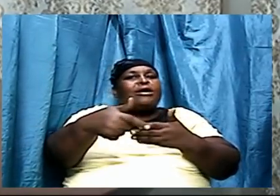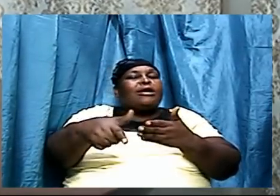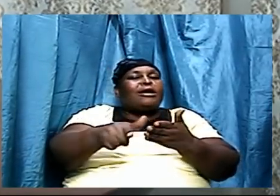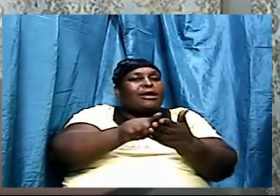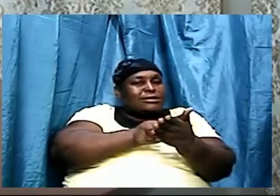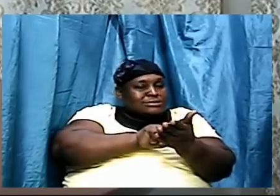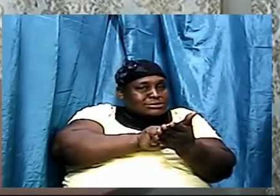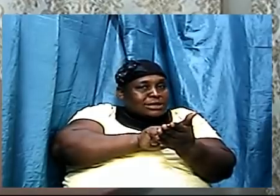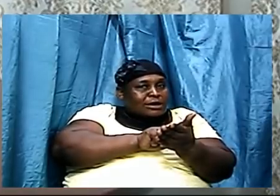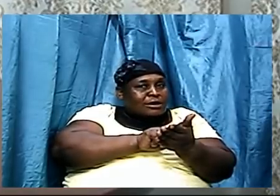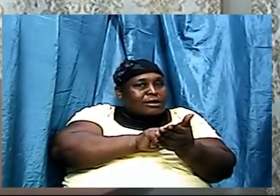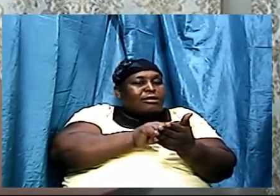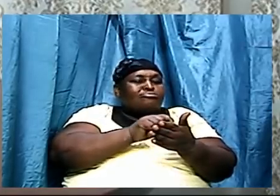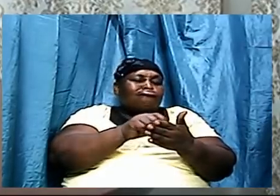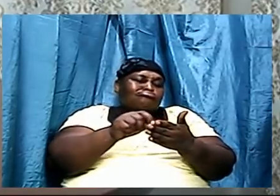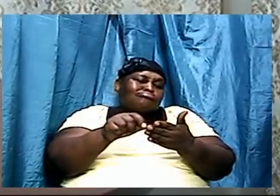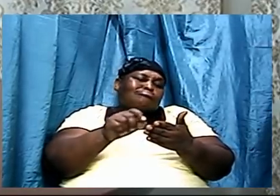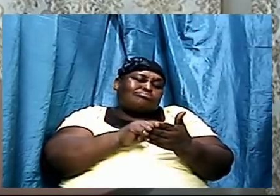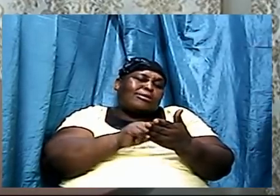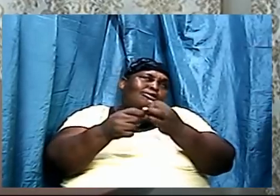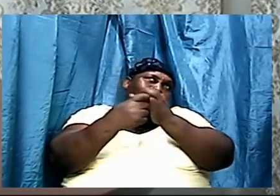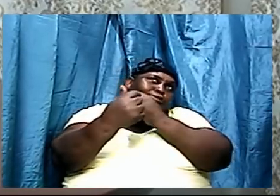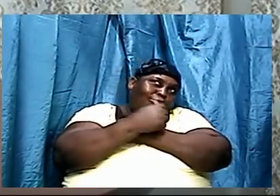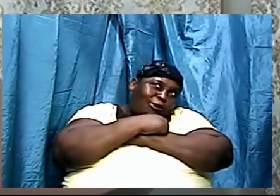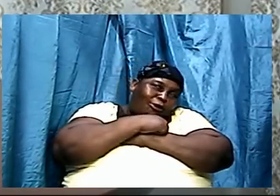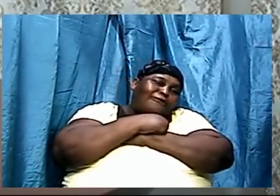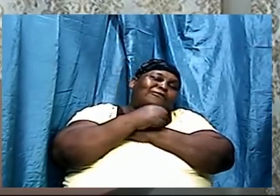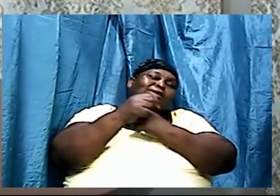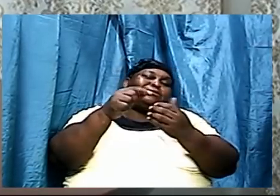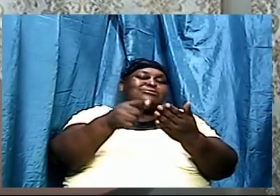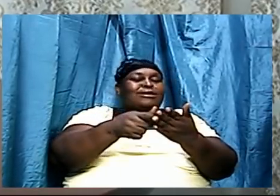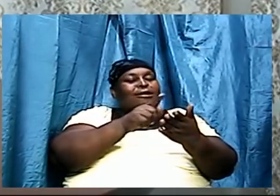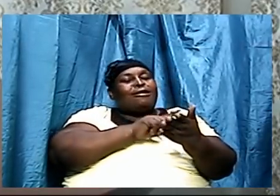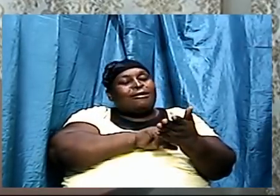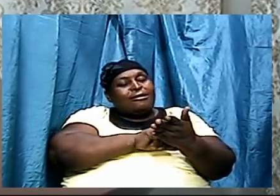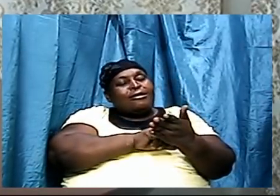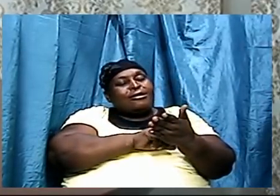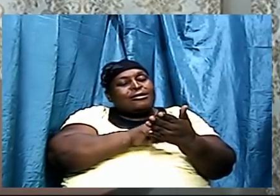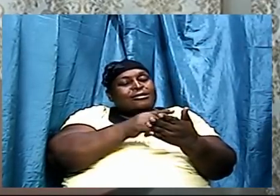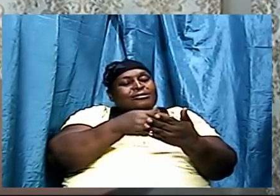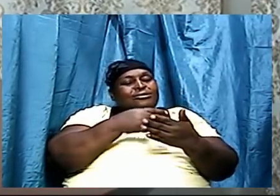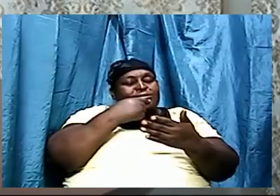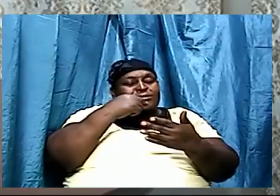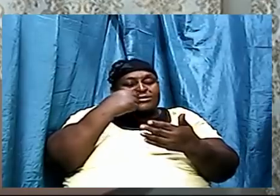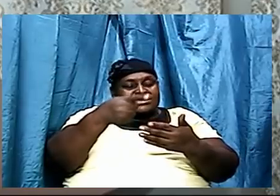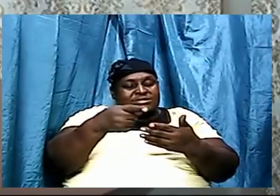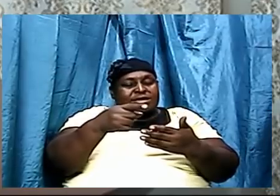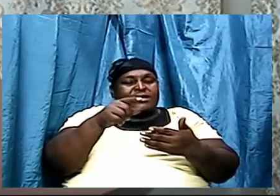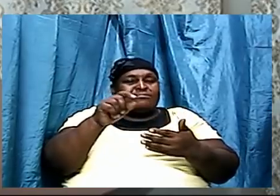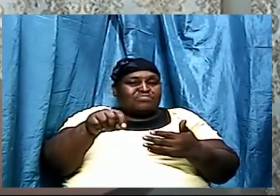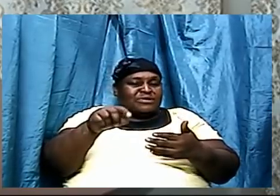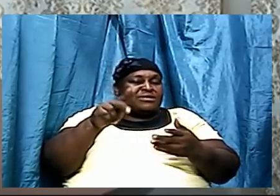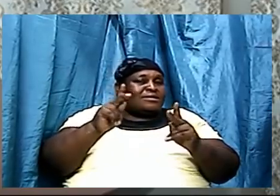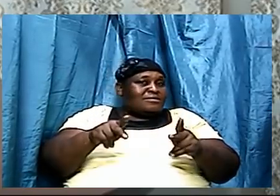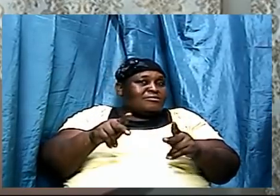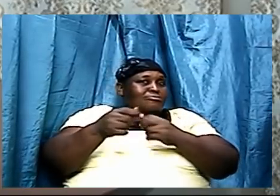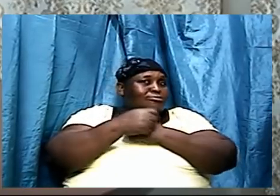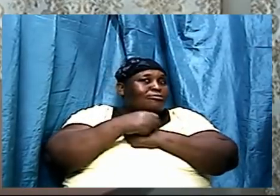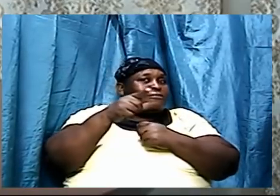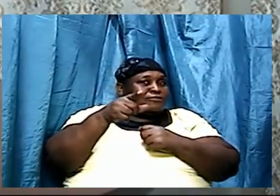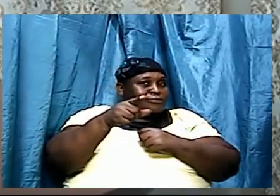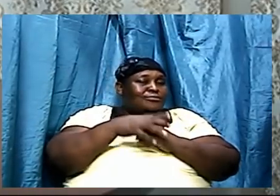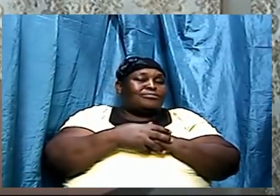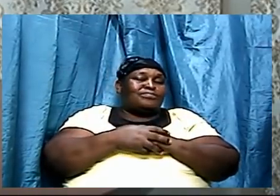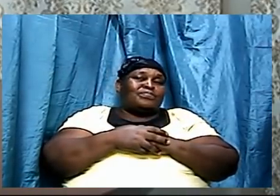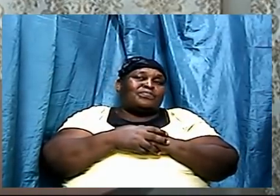and it came across as a romantic gesture to say that this person loves you God loves you so much